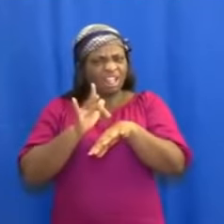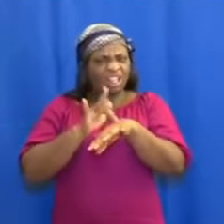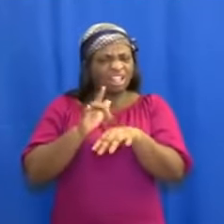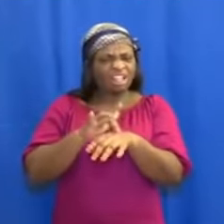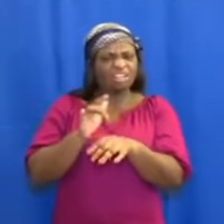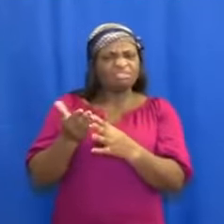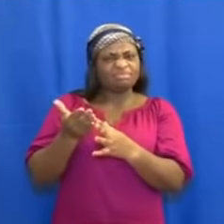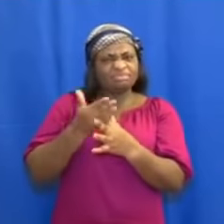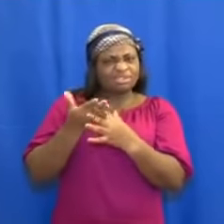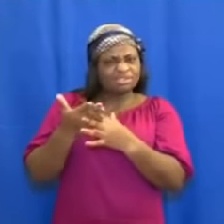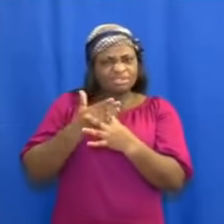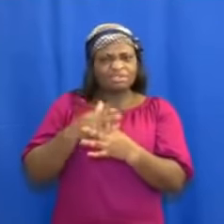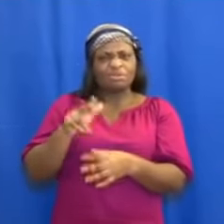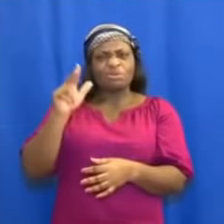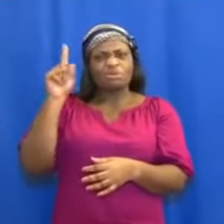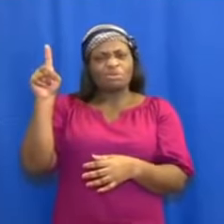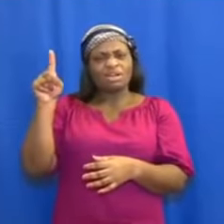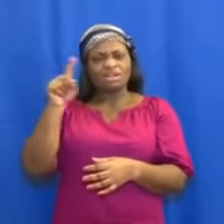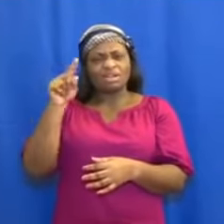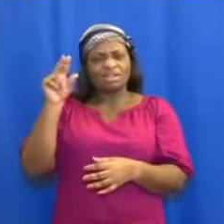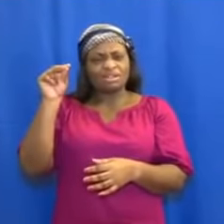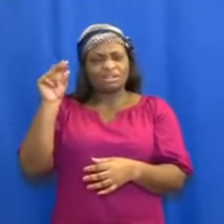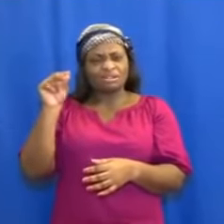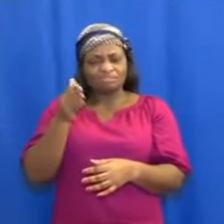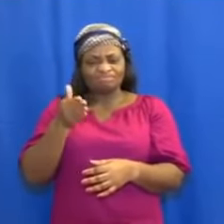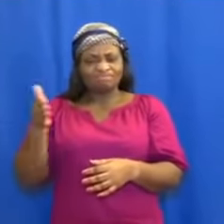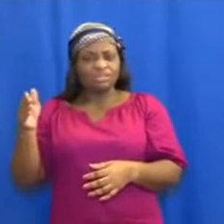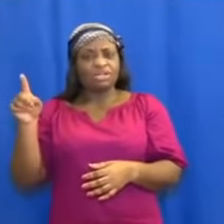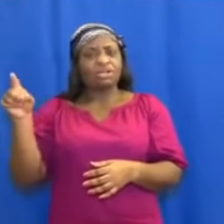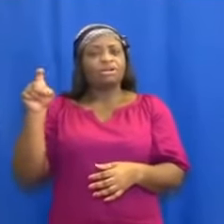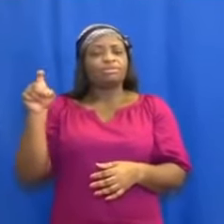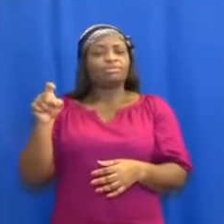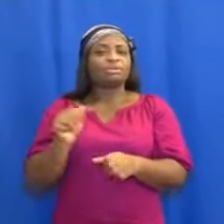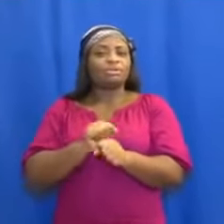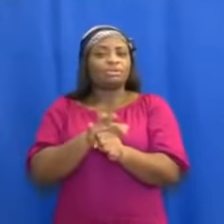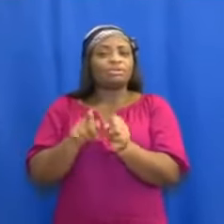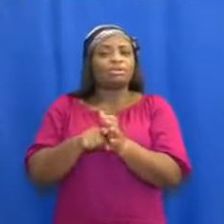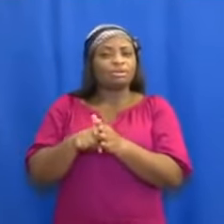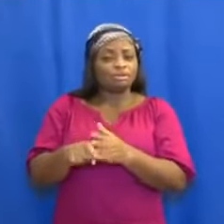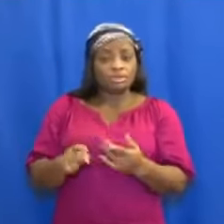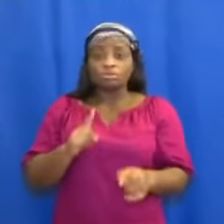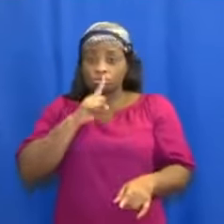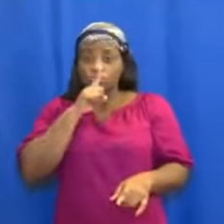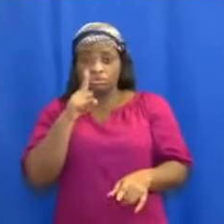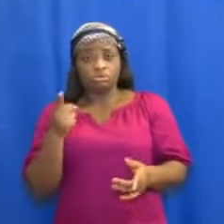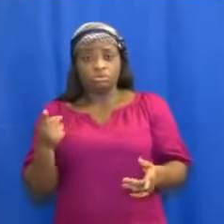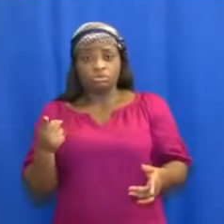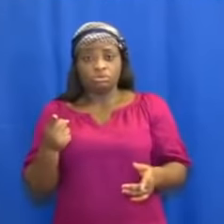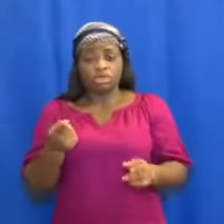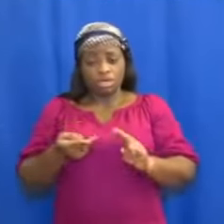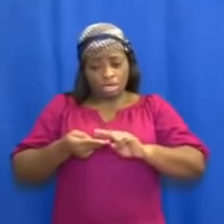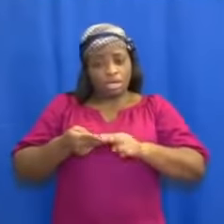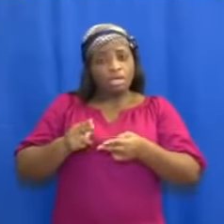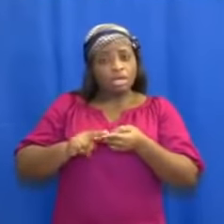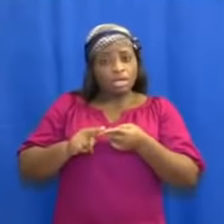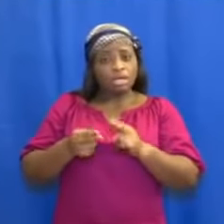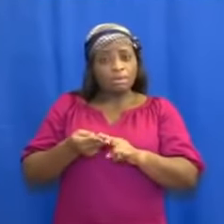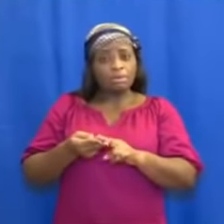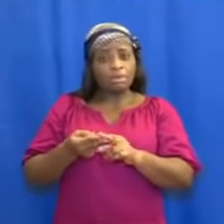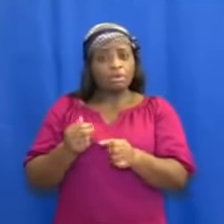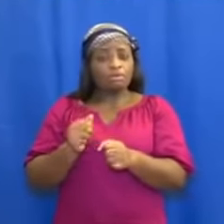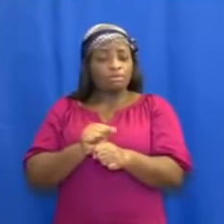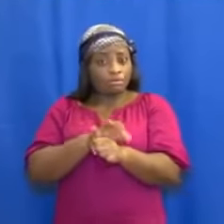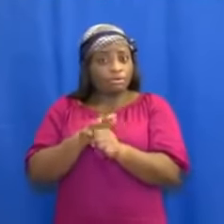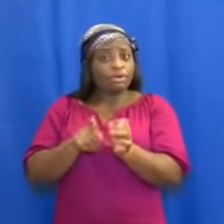of between 130 and 100 cases. Indeed, the total number of active